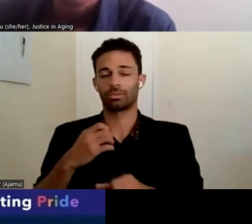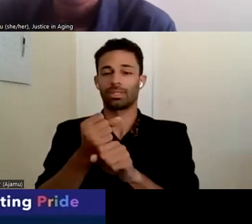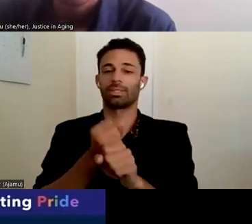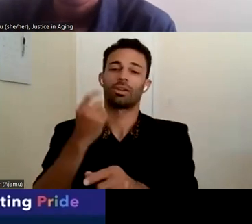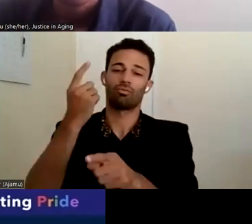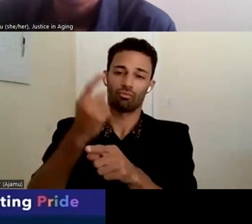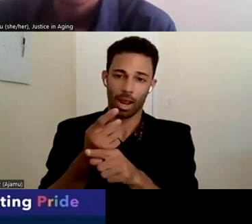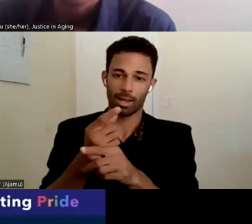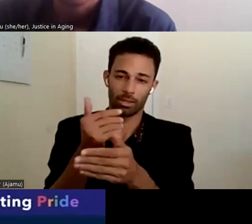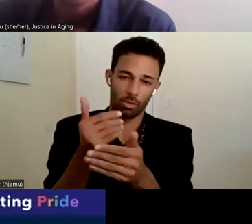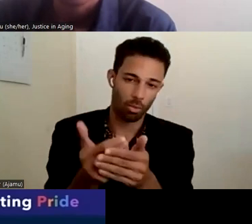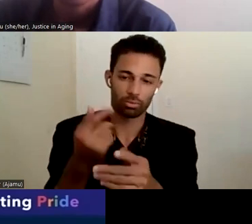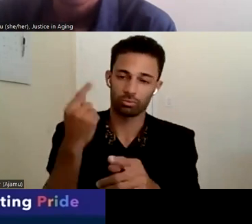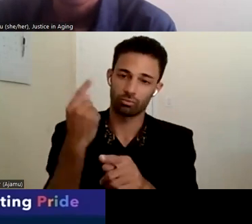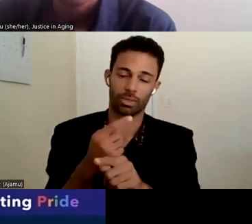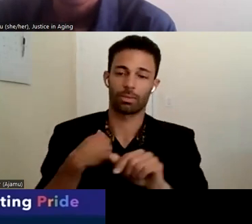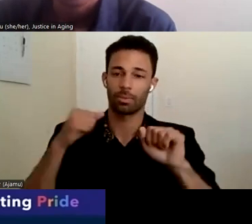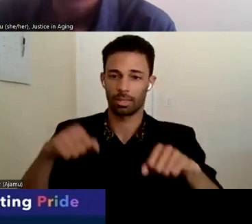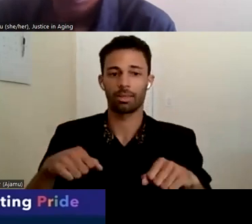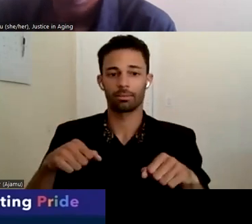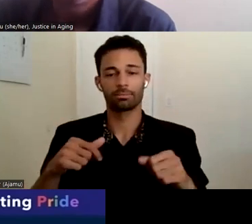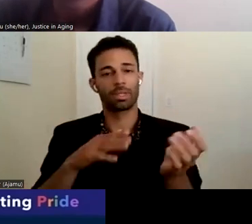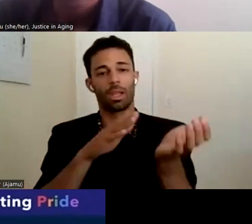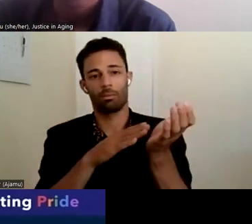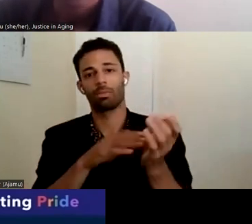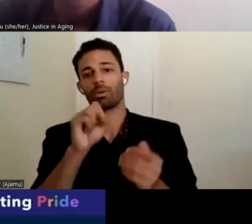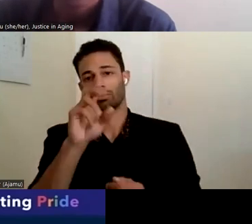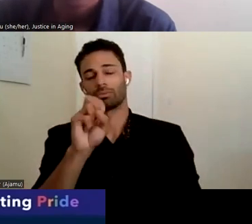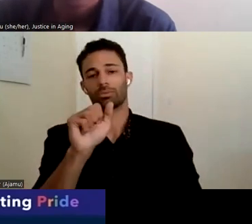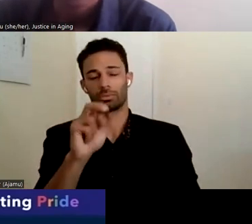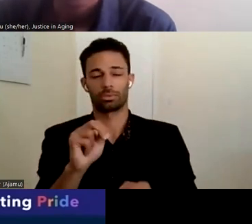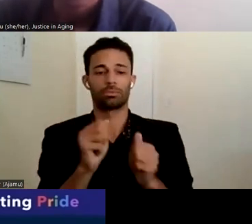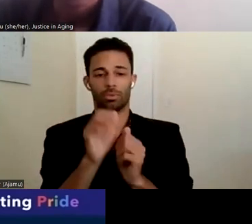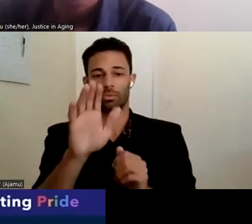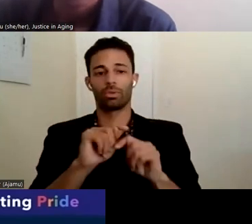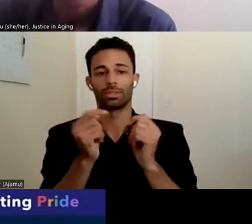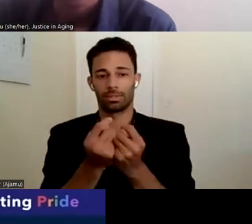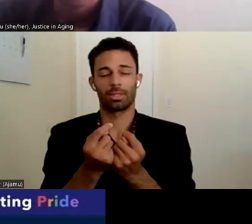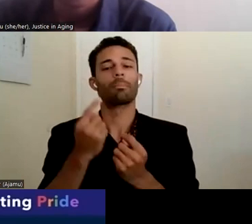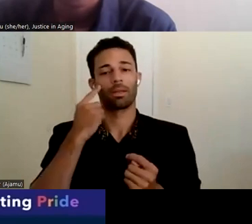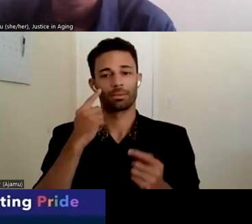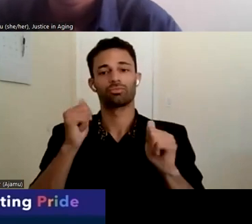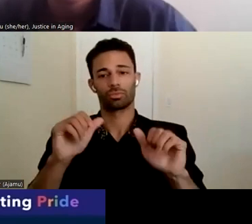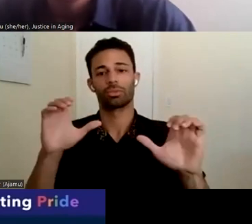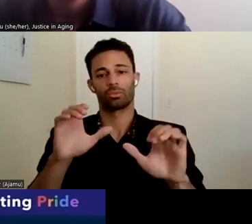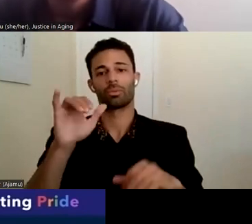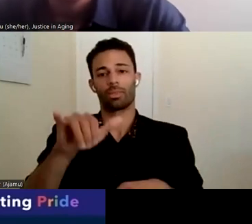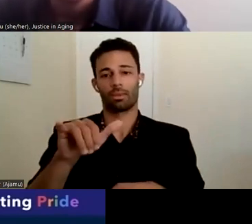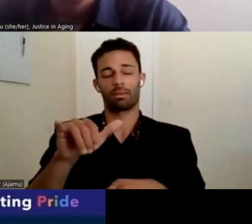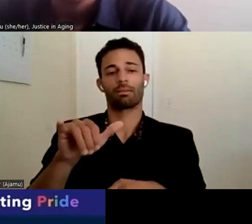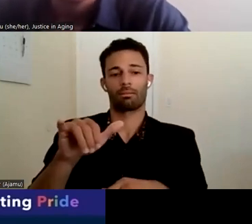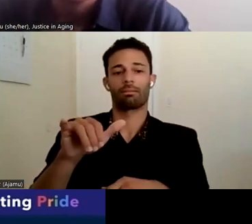closely as we can. And that's why I applaud you, Susan, with your team, because I think you're trying to do that. And,